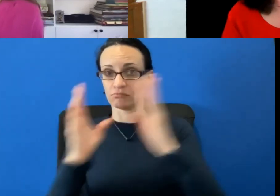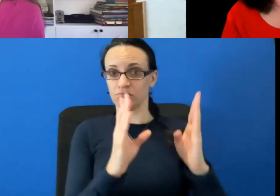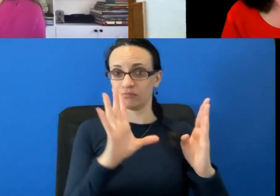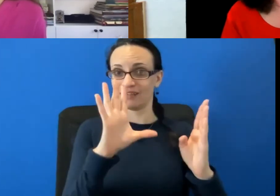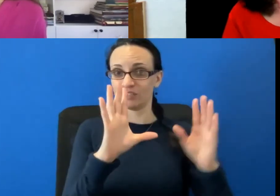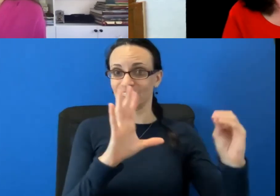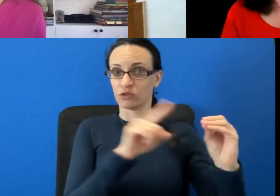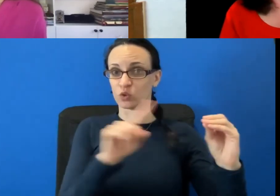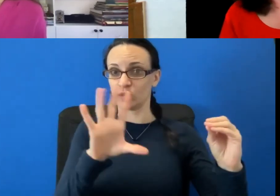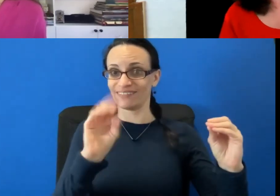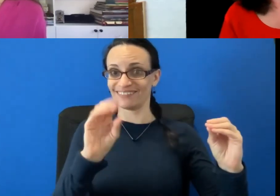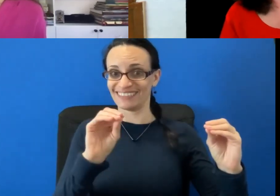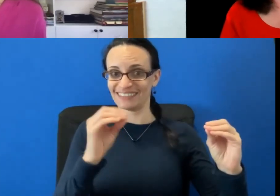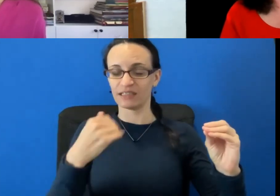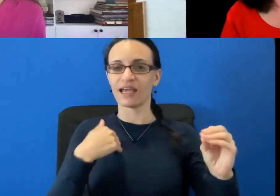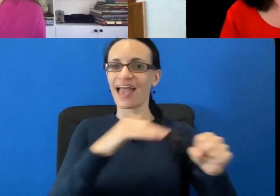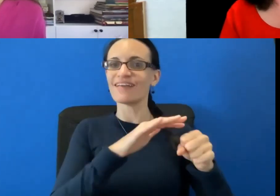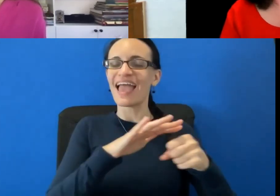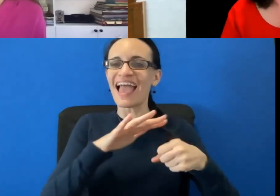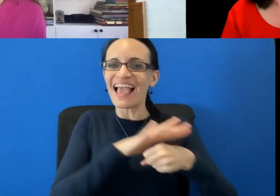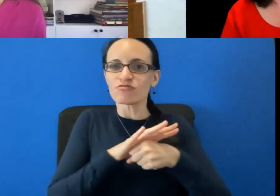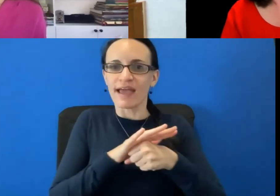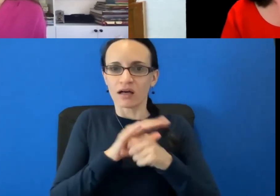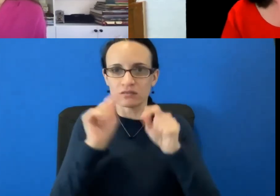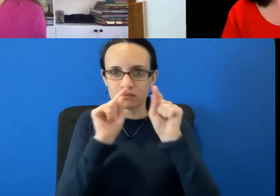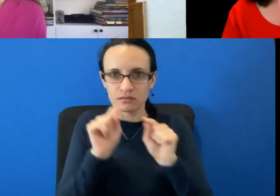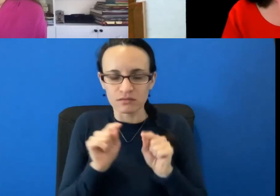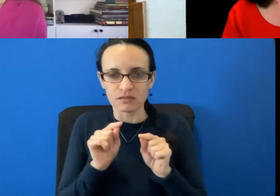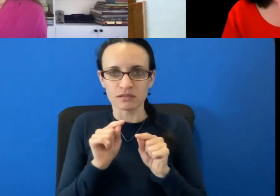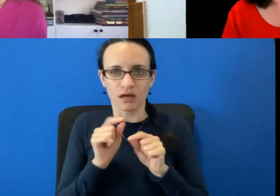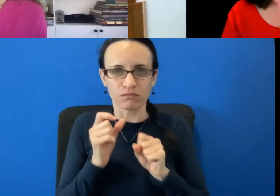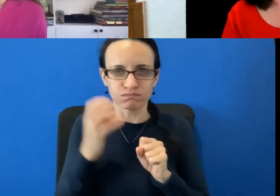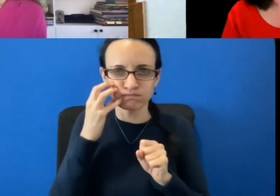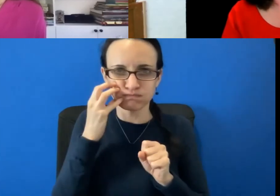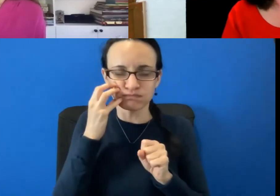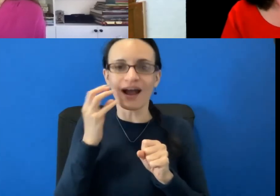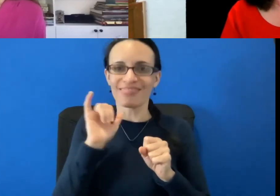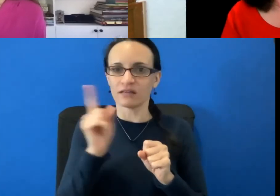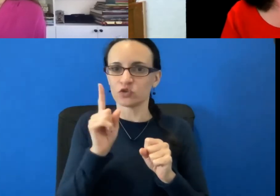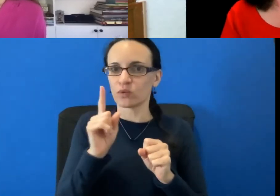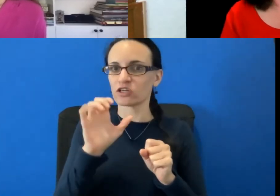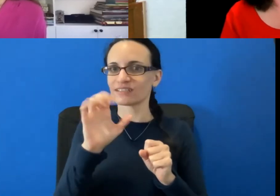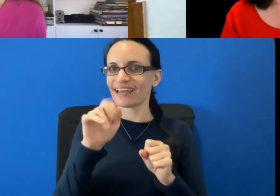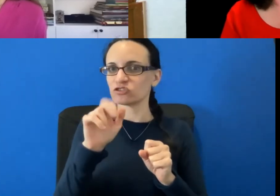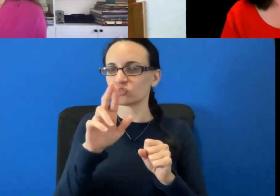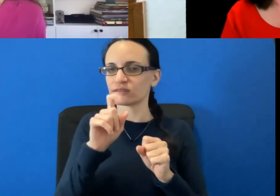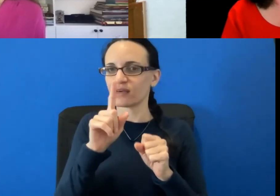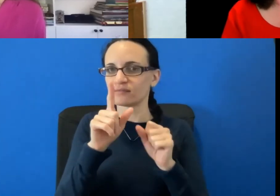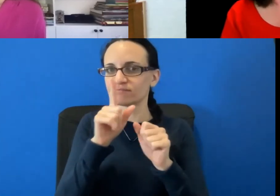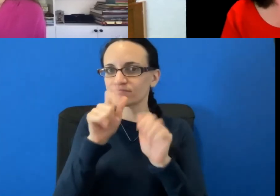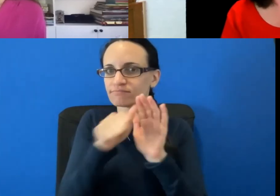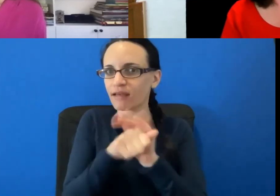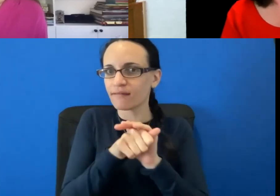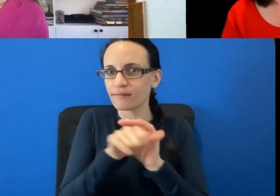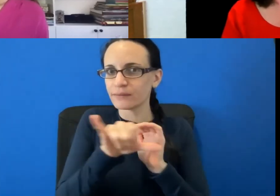areas of their breasts that are extremely dense. And in those areas, breast cancers can hide as well. So, the best question, if